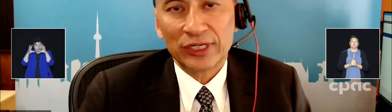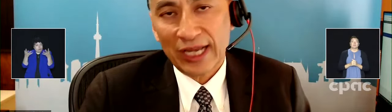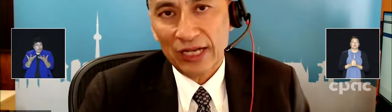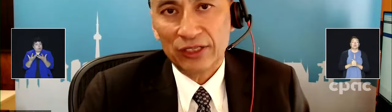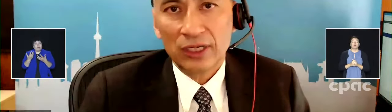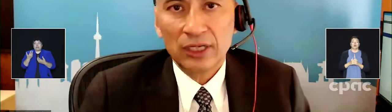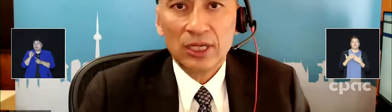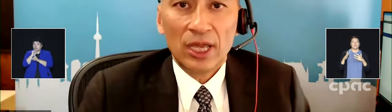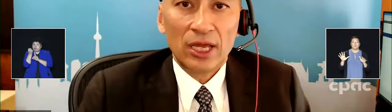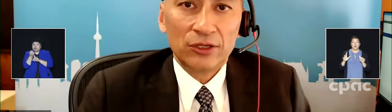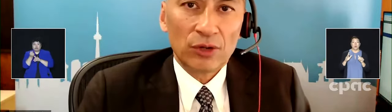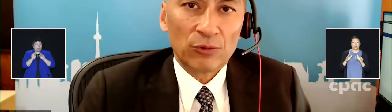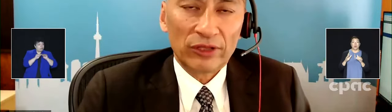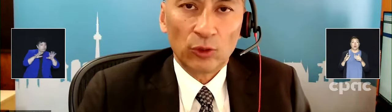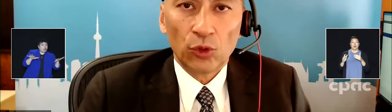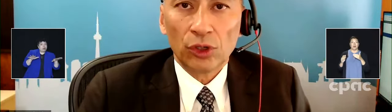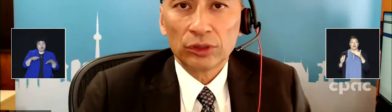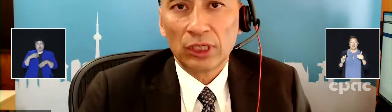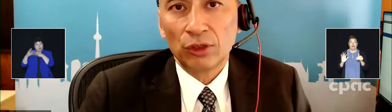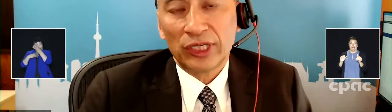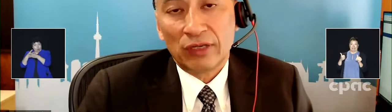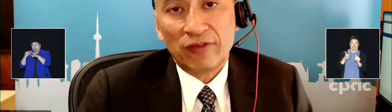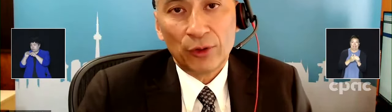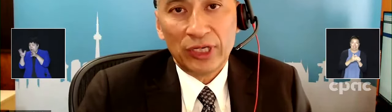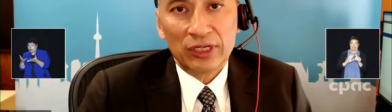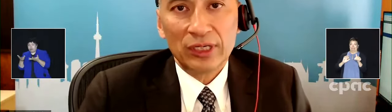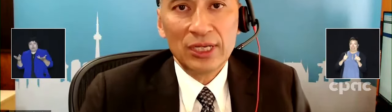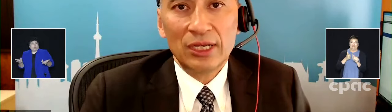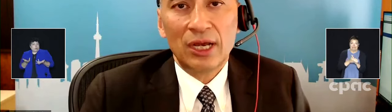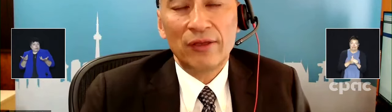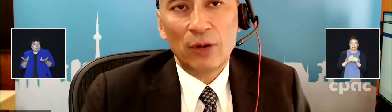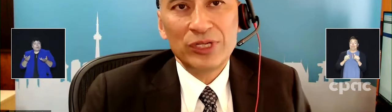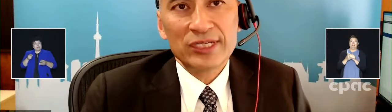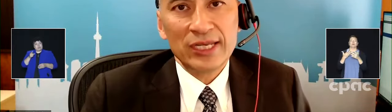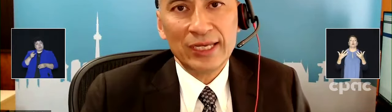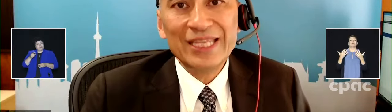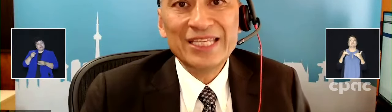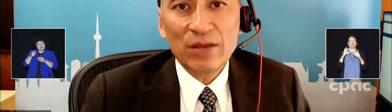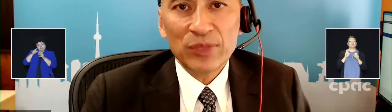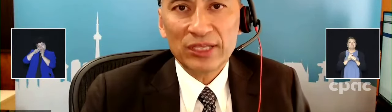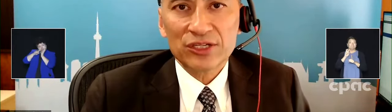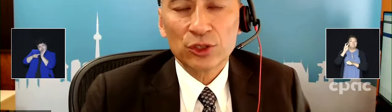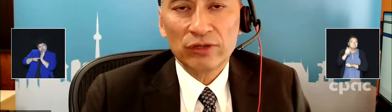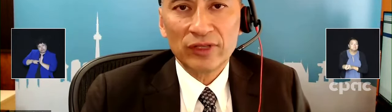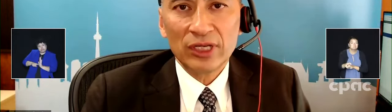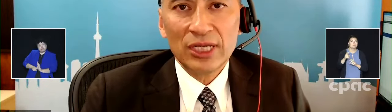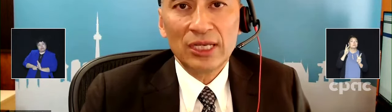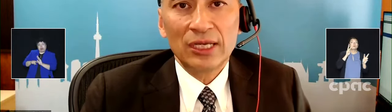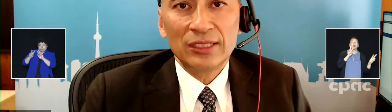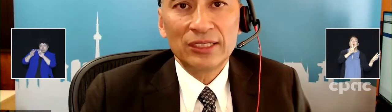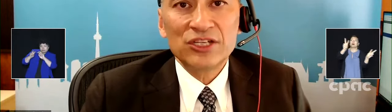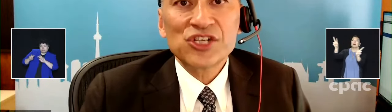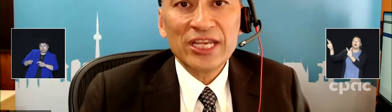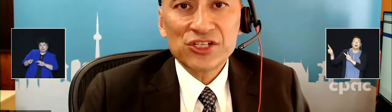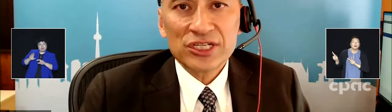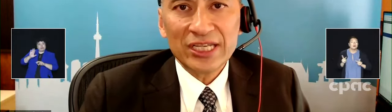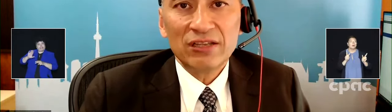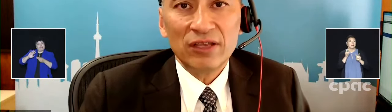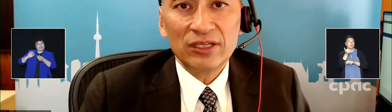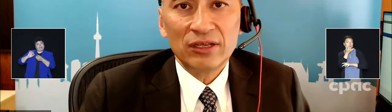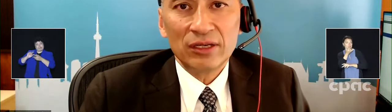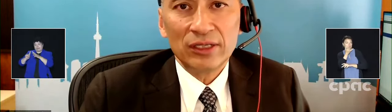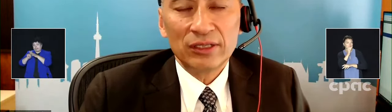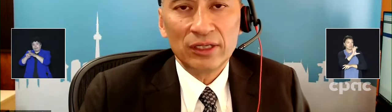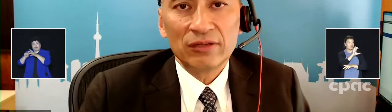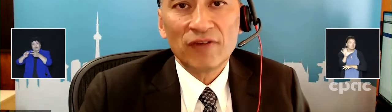Canada, around the world, looking very, I would say, in-depth at sort of the changes in the